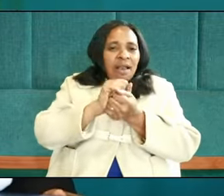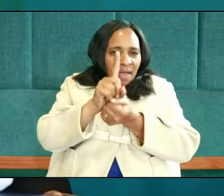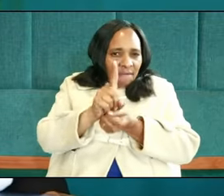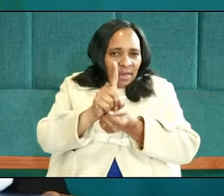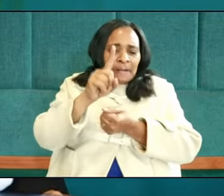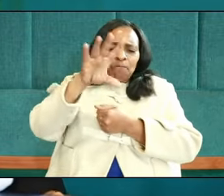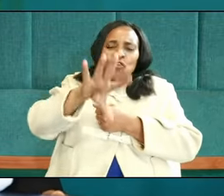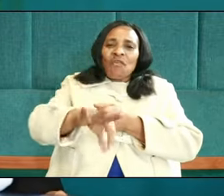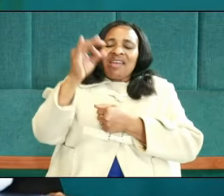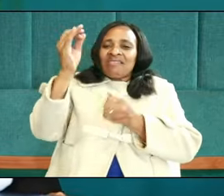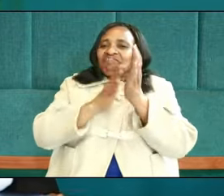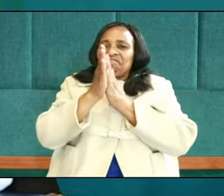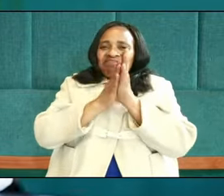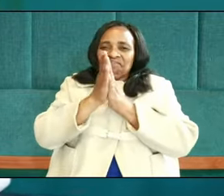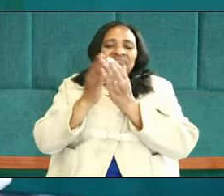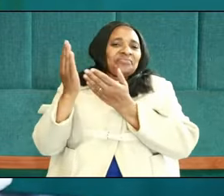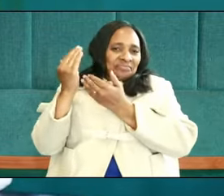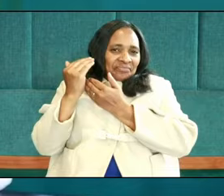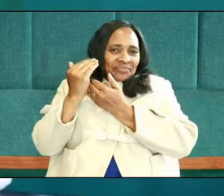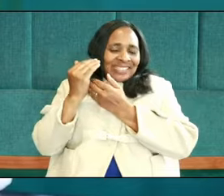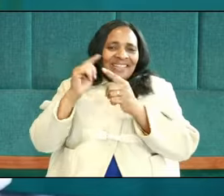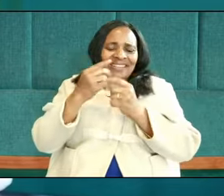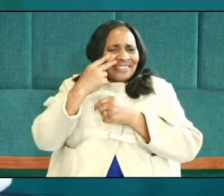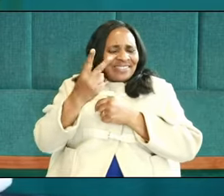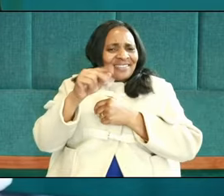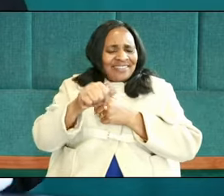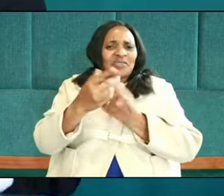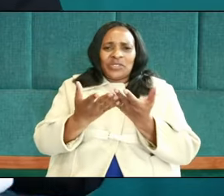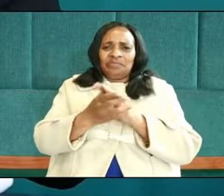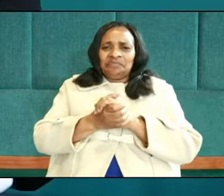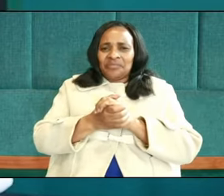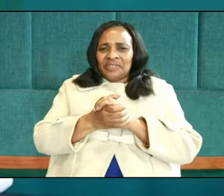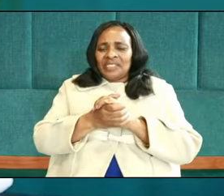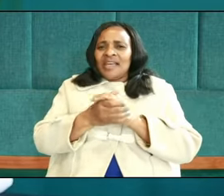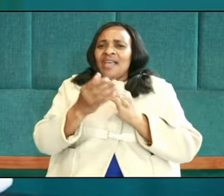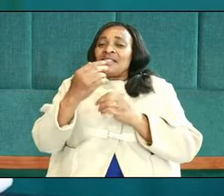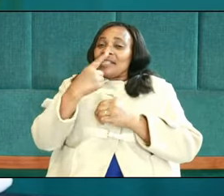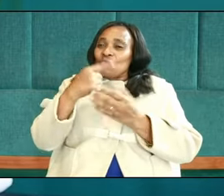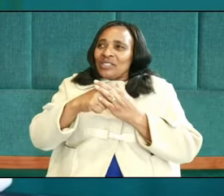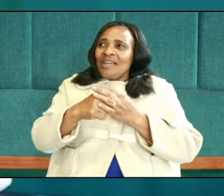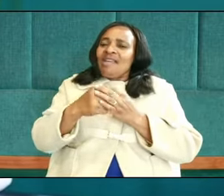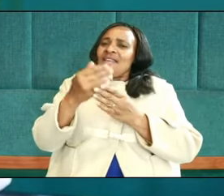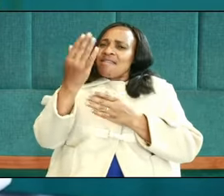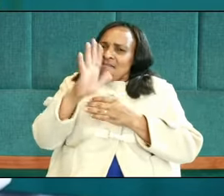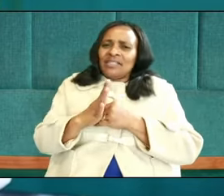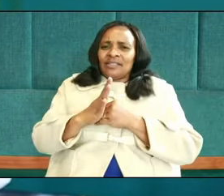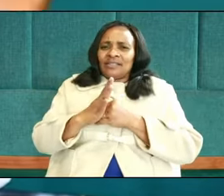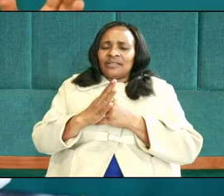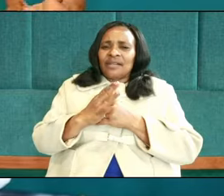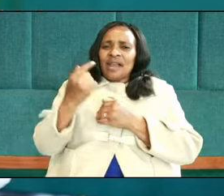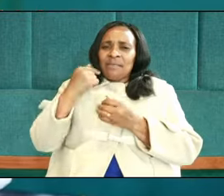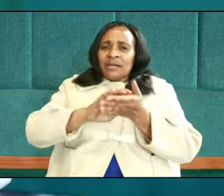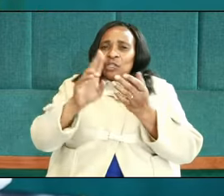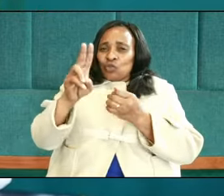find an interesting line of hope. And notice this line. It says, Nevertheless, Numbers chapter 26,